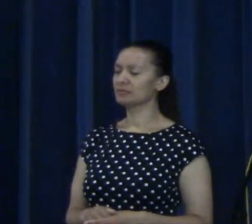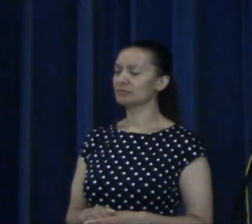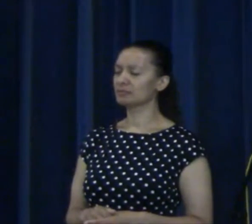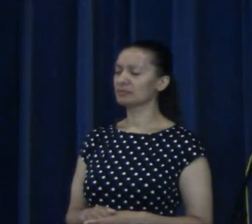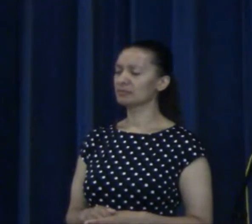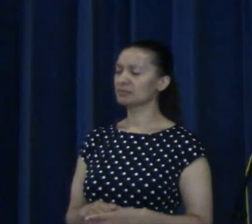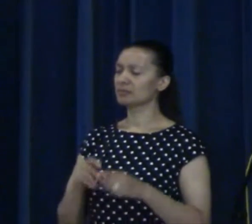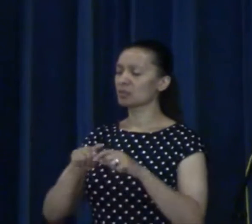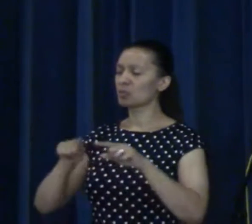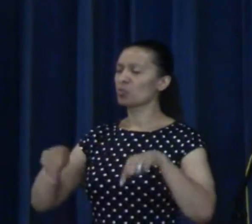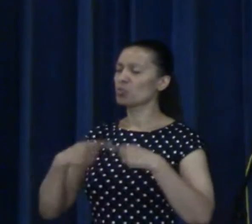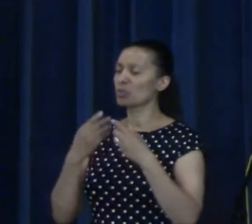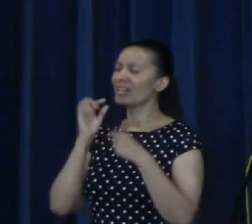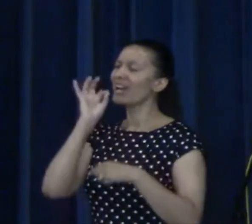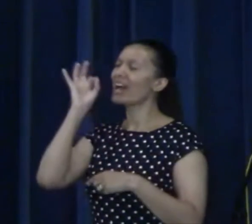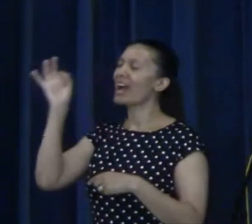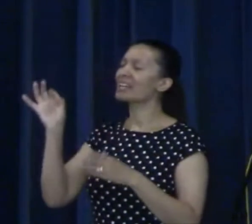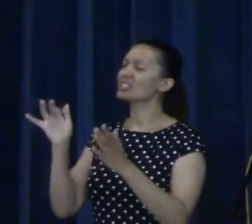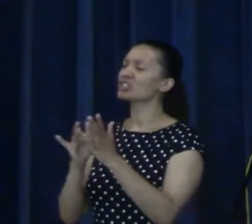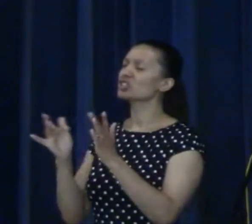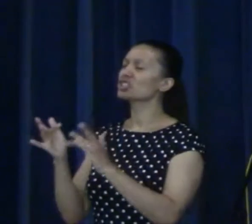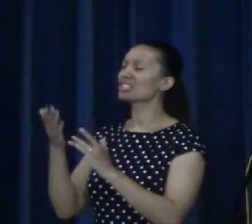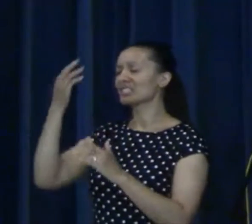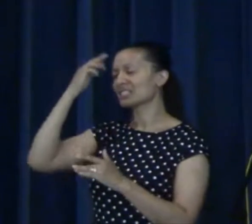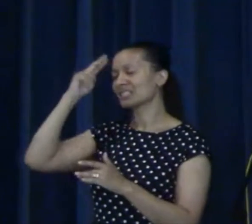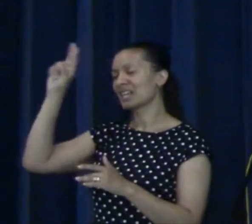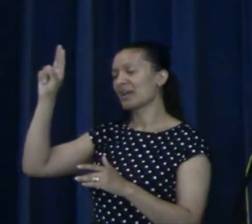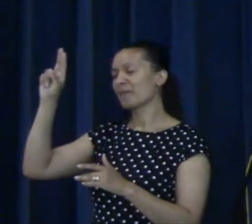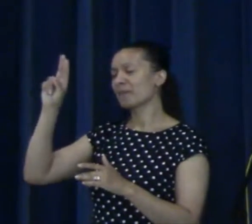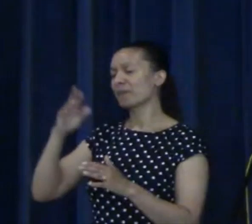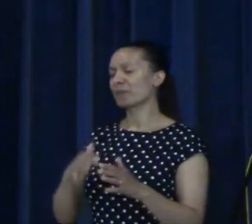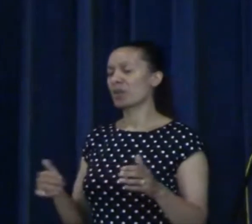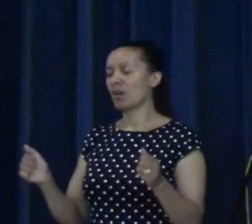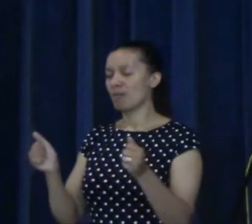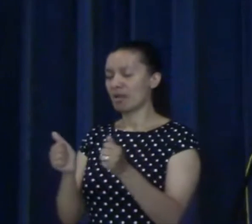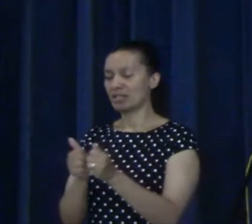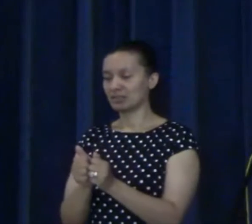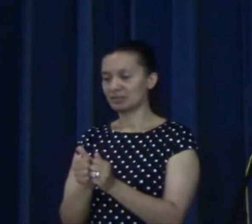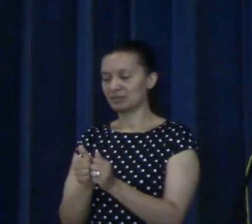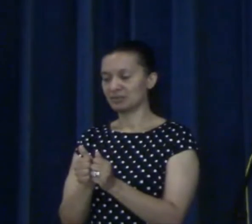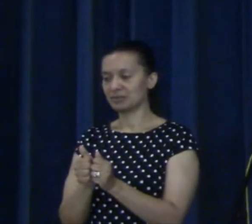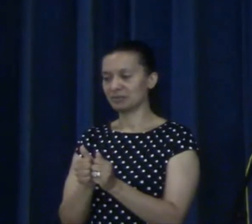We ask all these things. in Jesus' name. Amen.